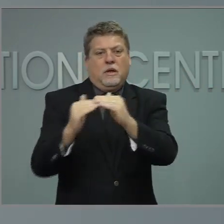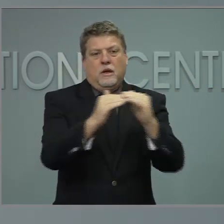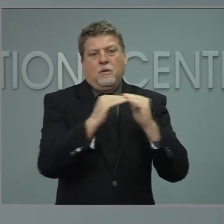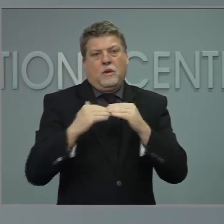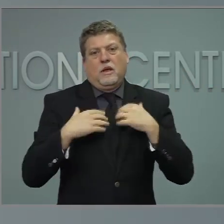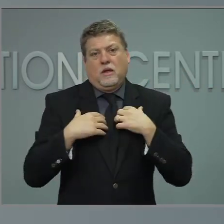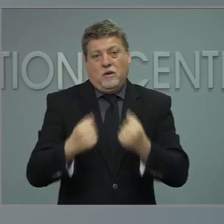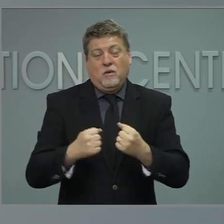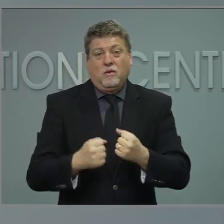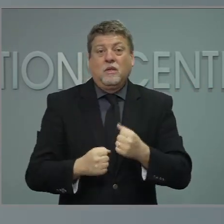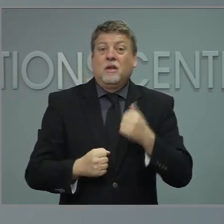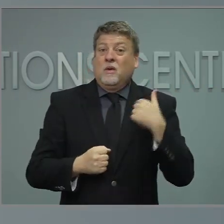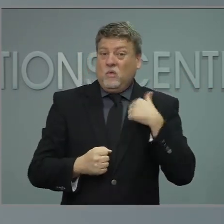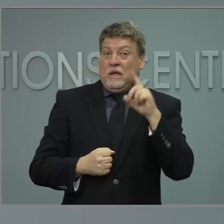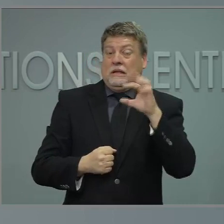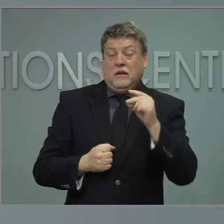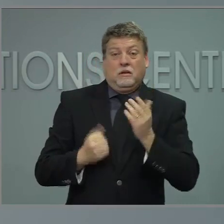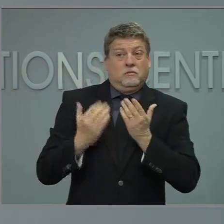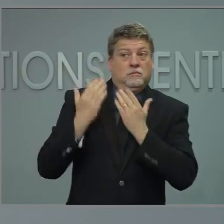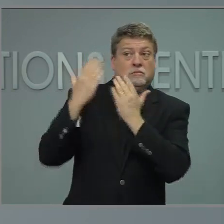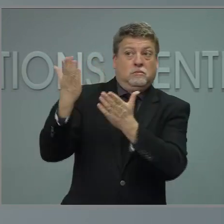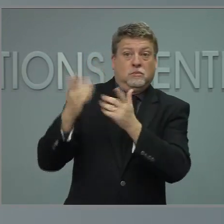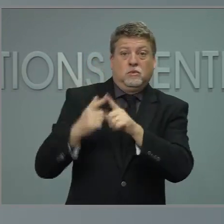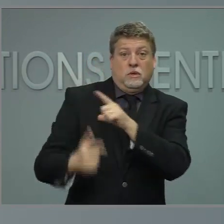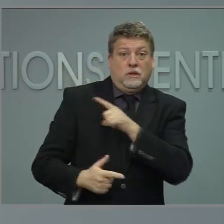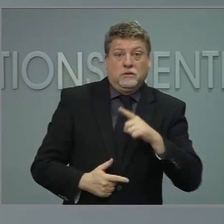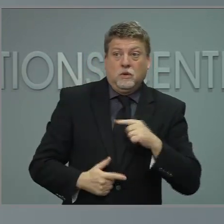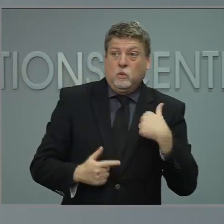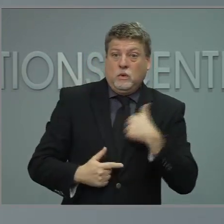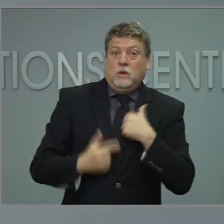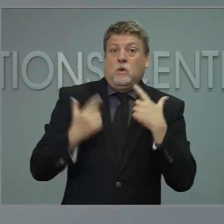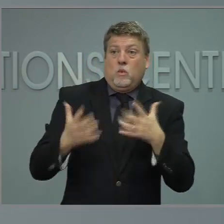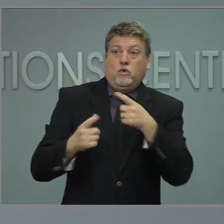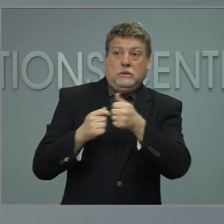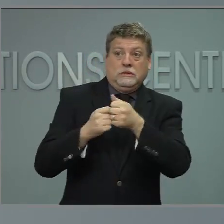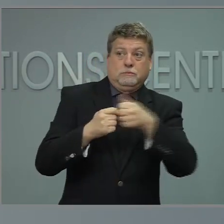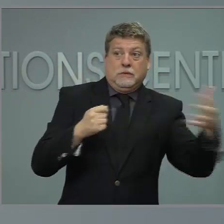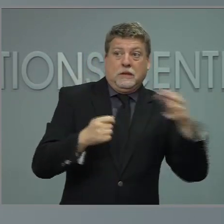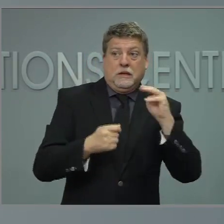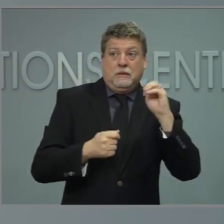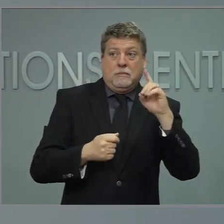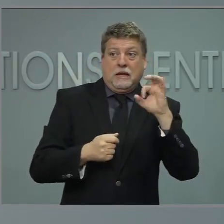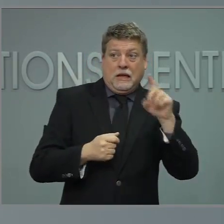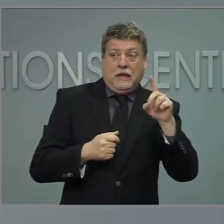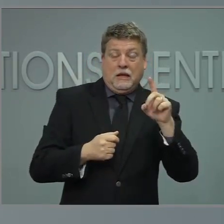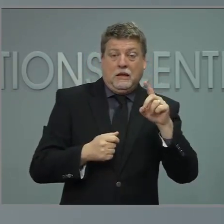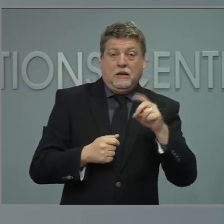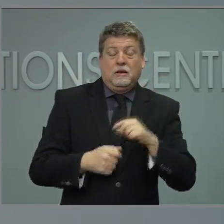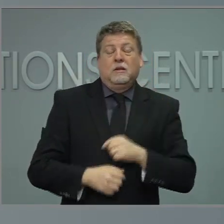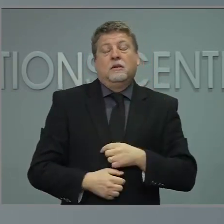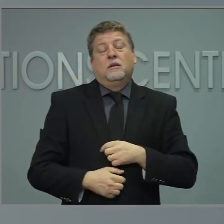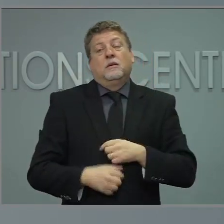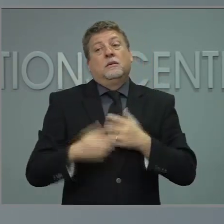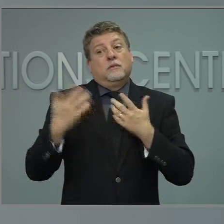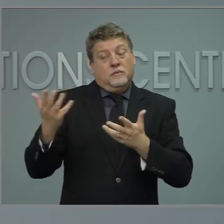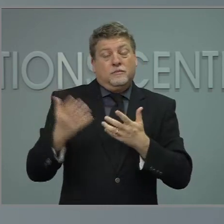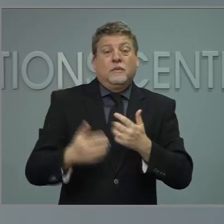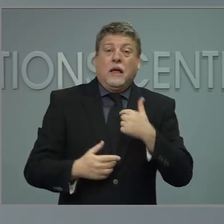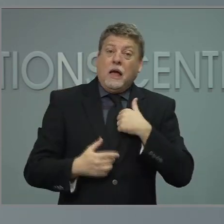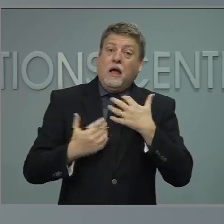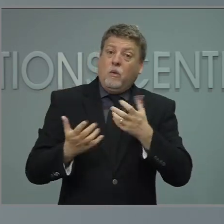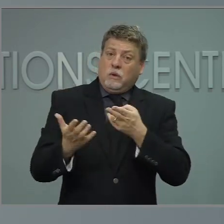each side gets what it wants, that we can work together to reach a budget that I can sign. I want to do that.